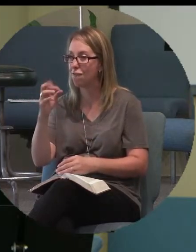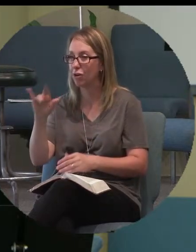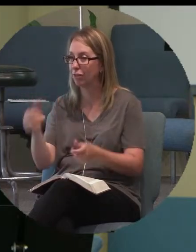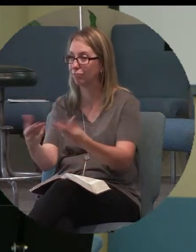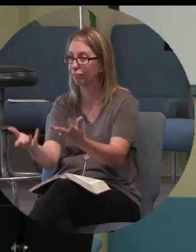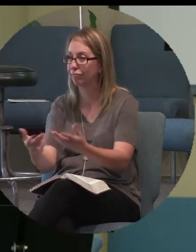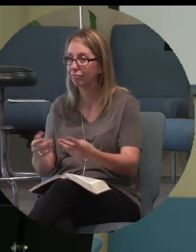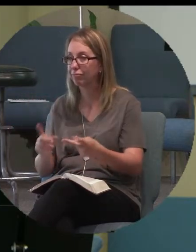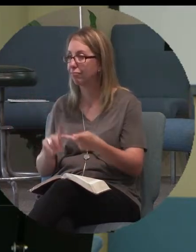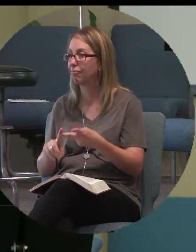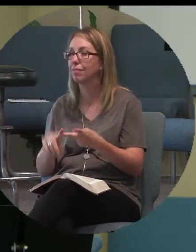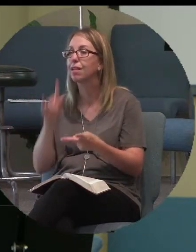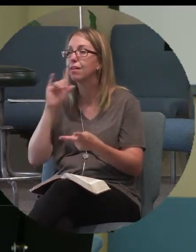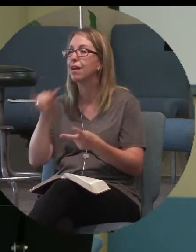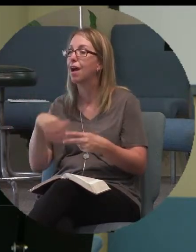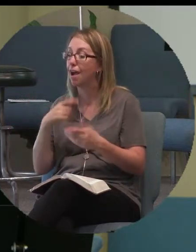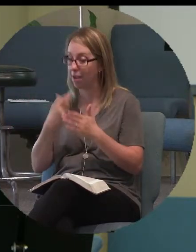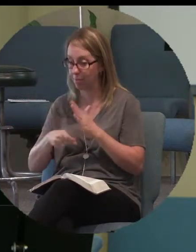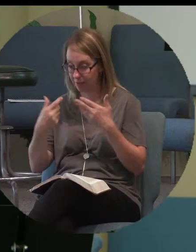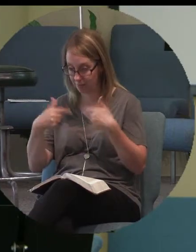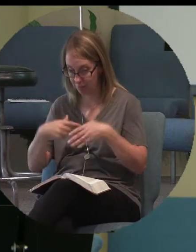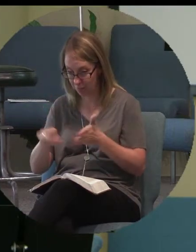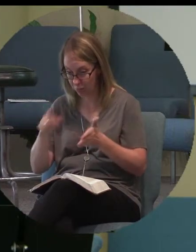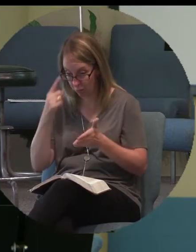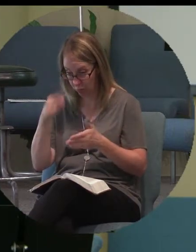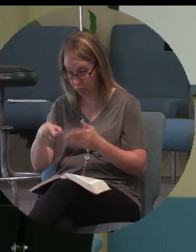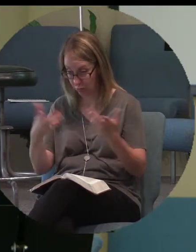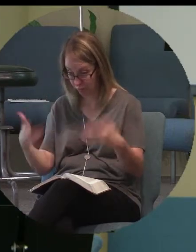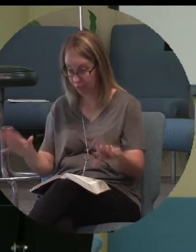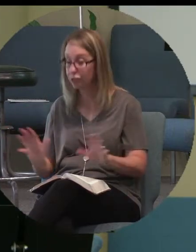I'm paying the price for you.